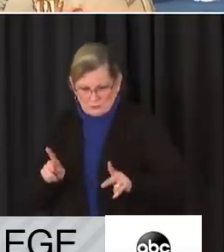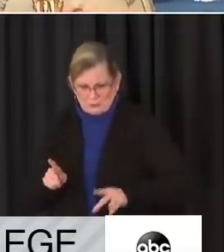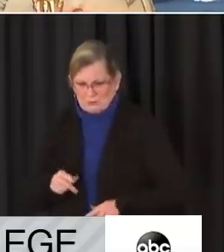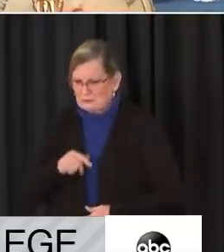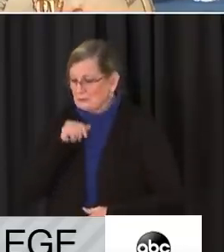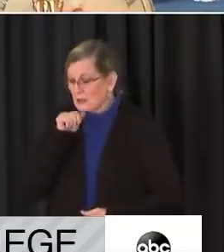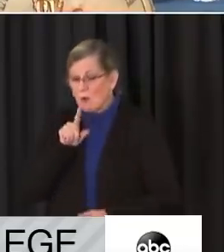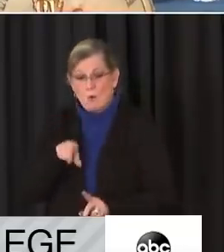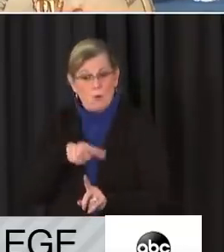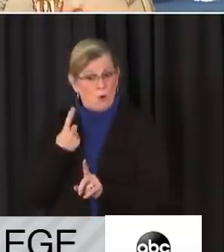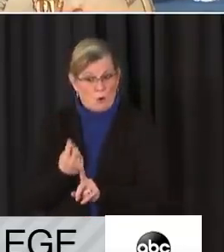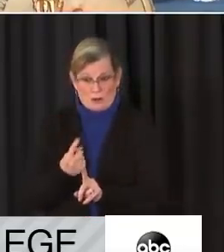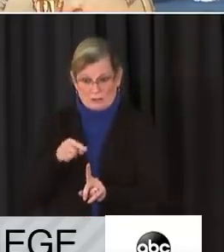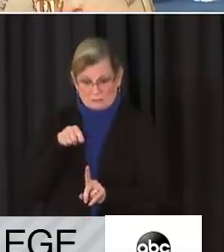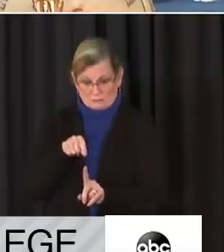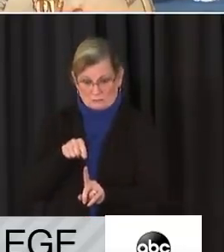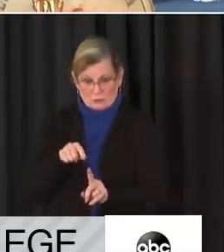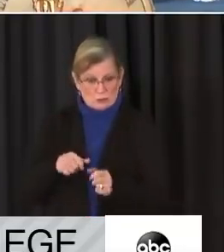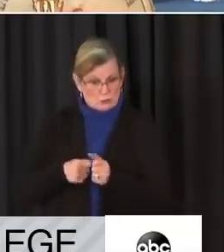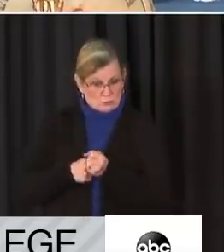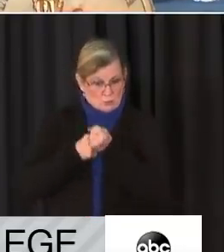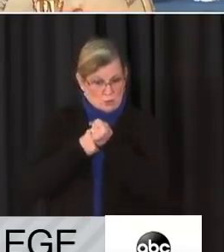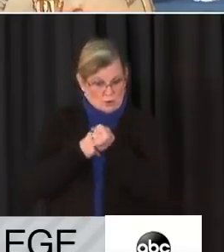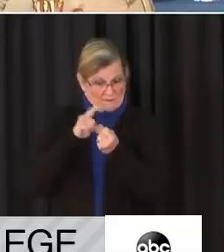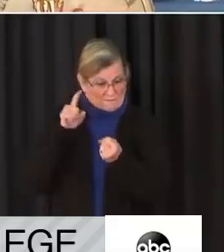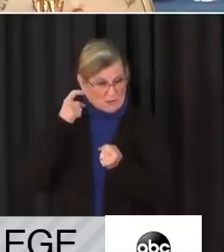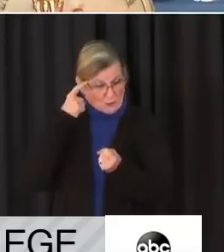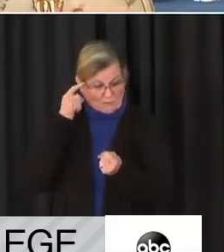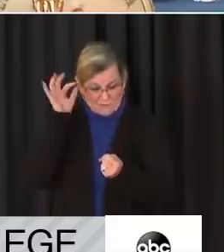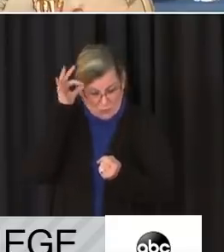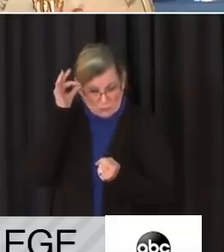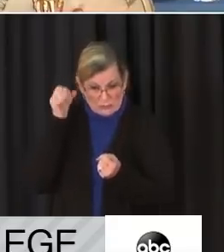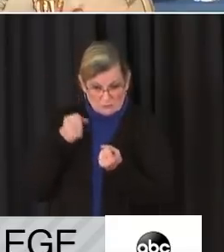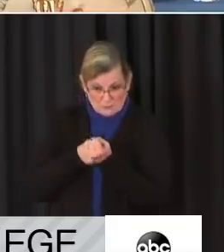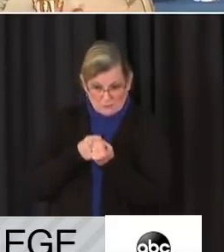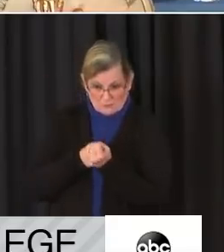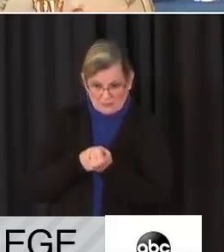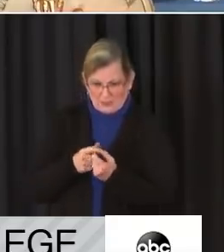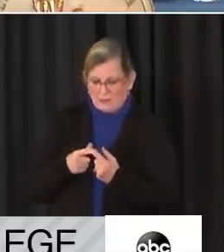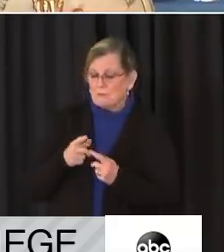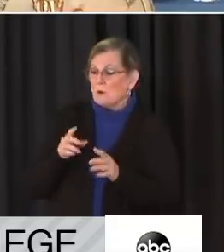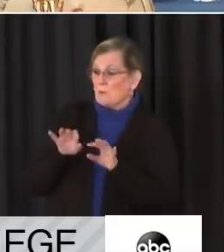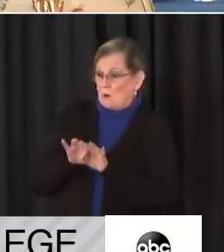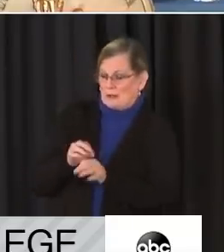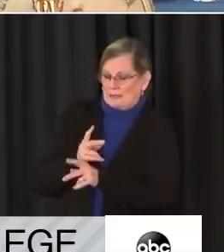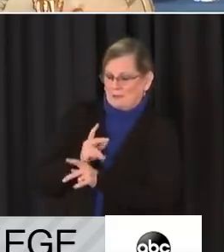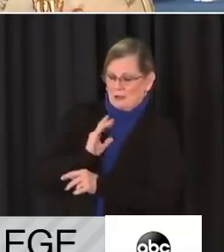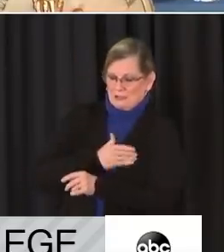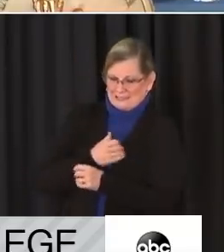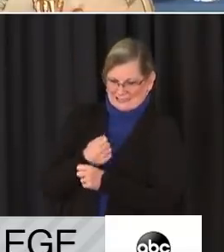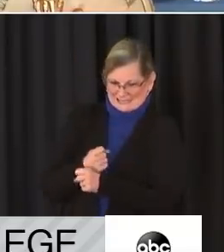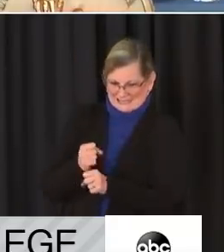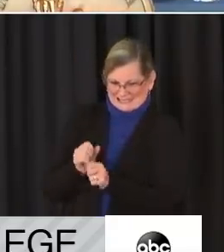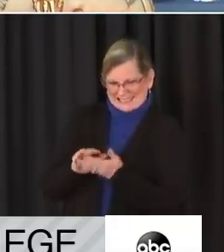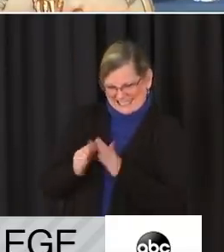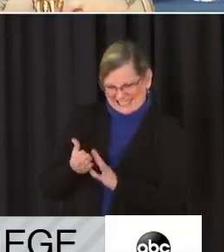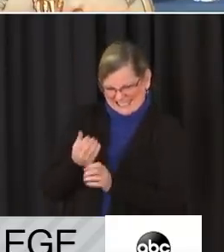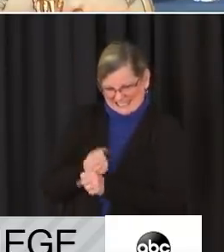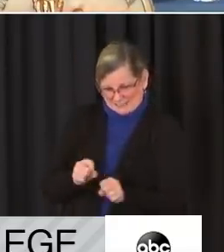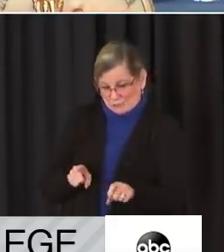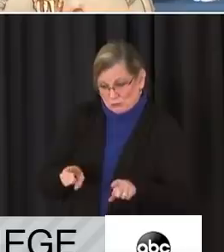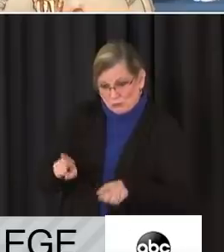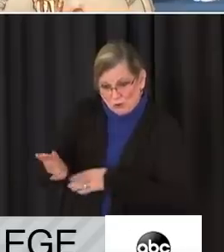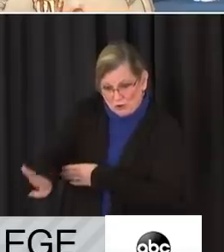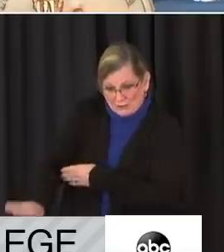not only in supporting the federal response, but in keeping our city safe as well. Overnight,